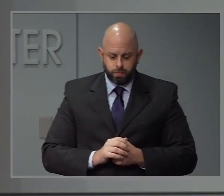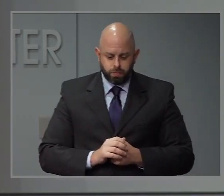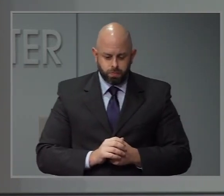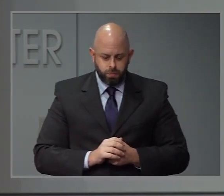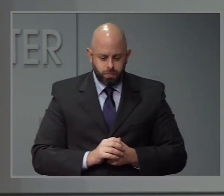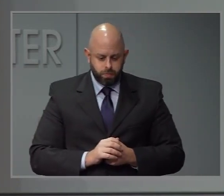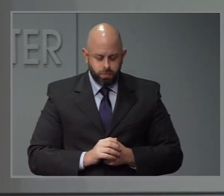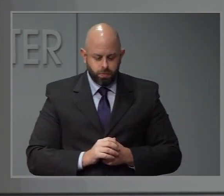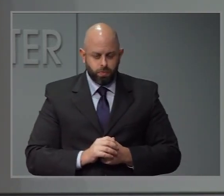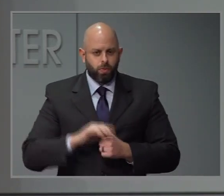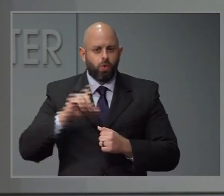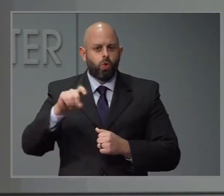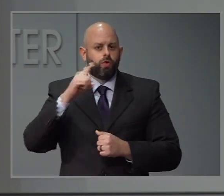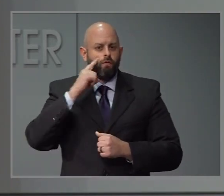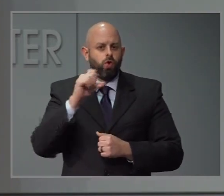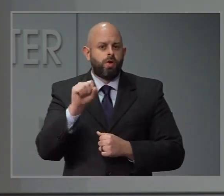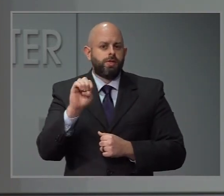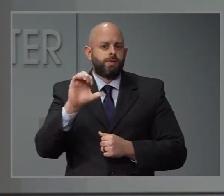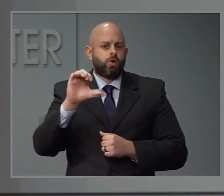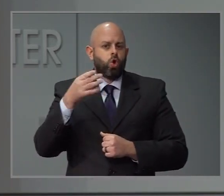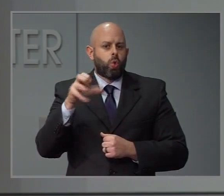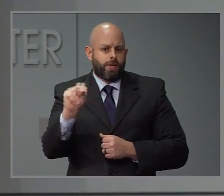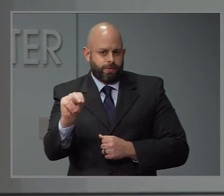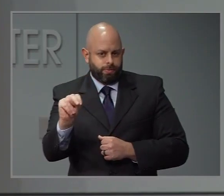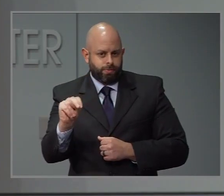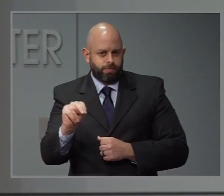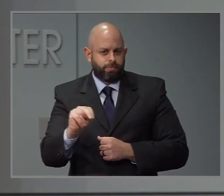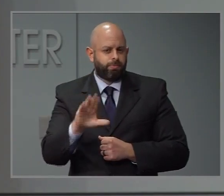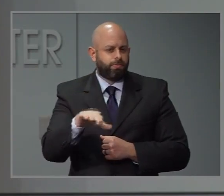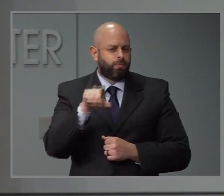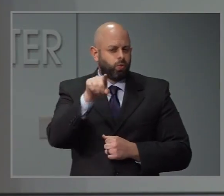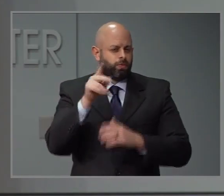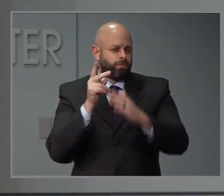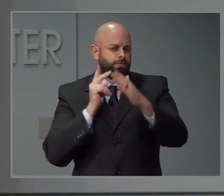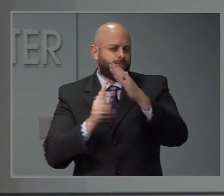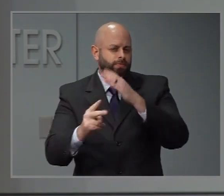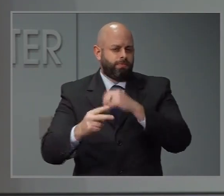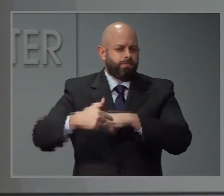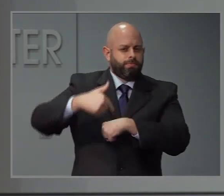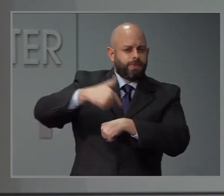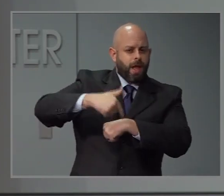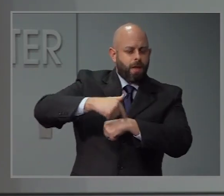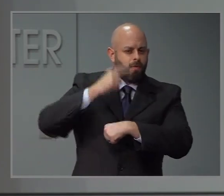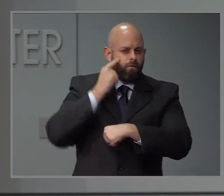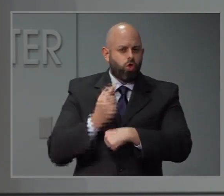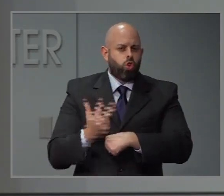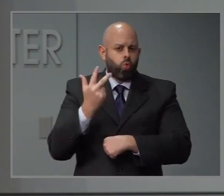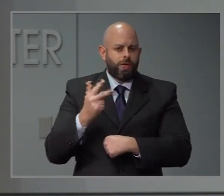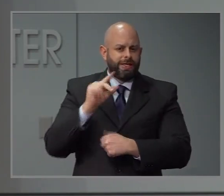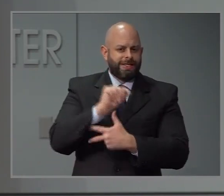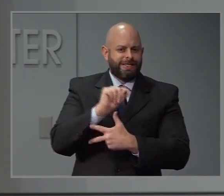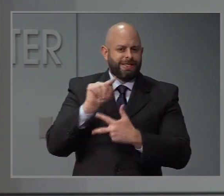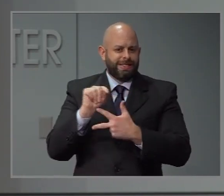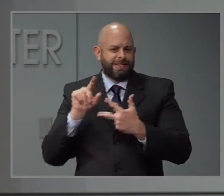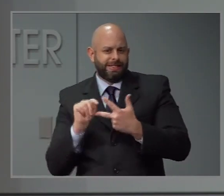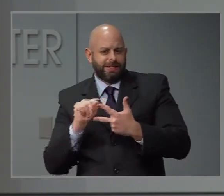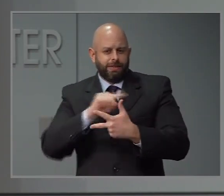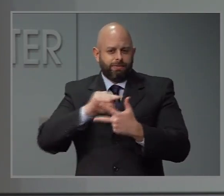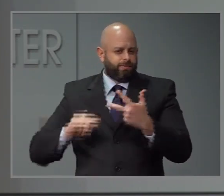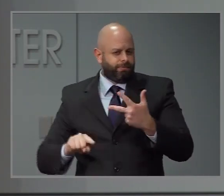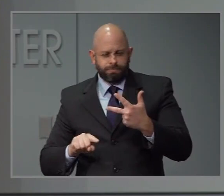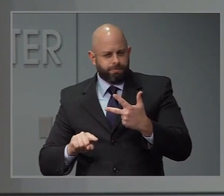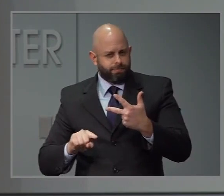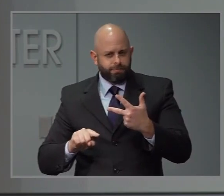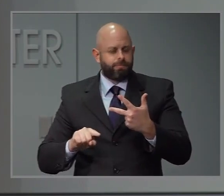Secretary Cohen, do you have a timeframe for when those three T's that you were just talking about would be at a level that